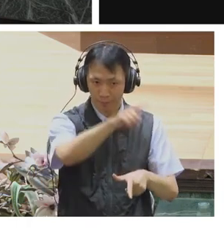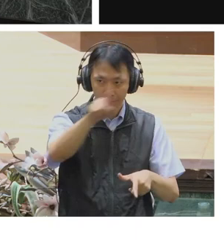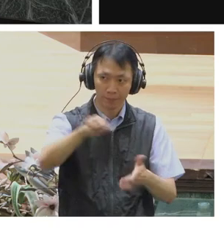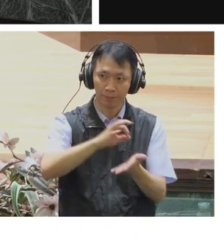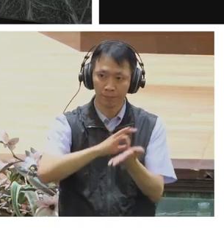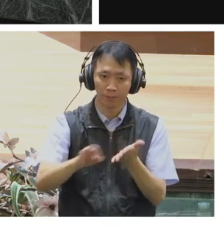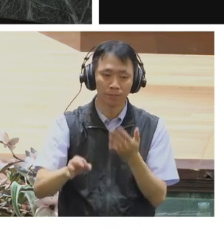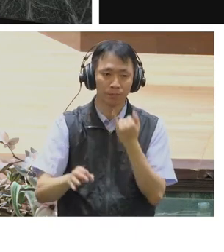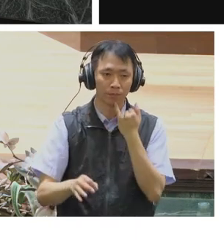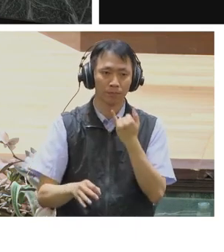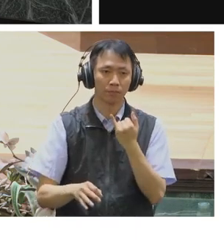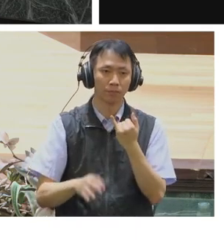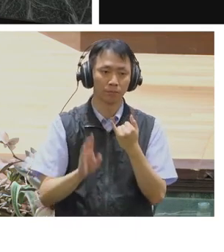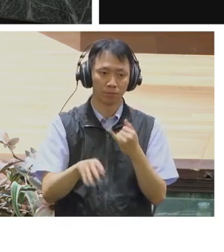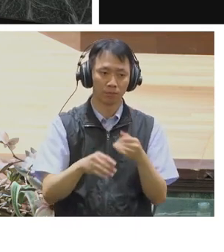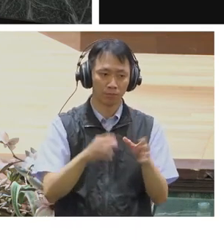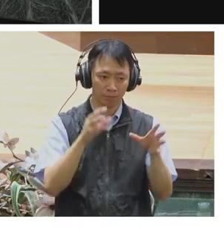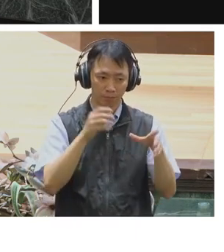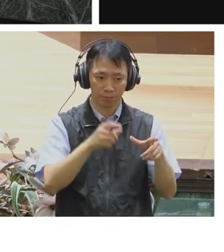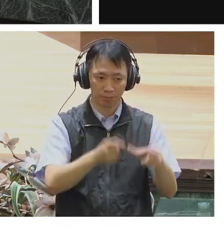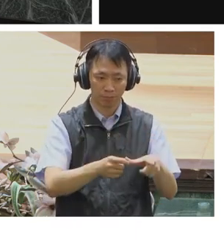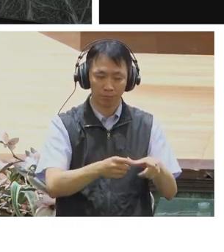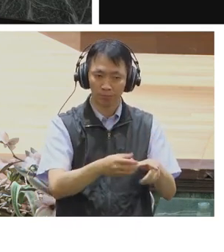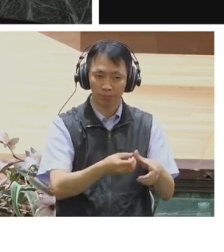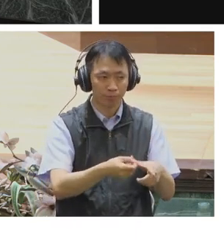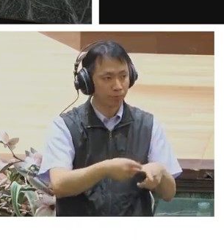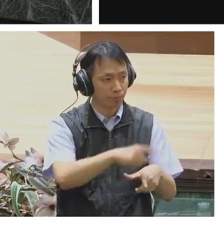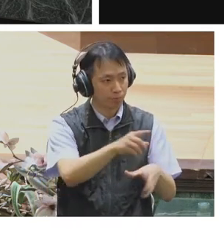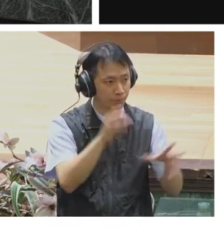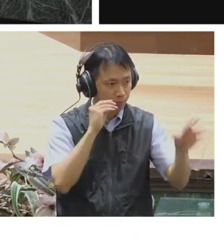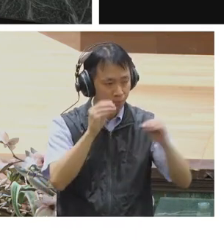-profit and being able to steward the technology over time.